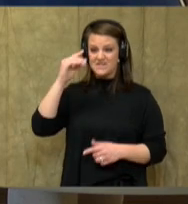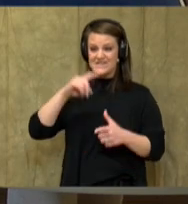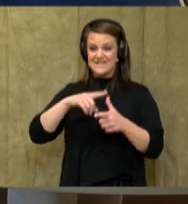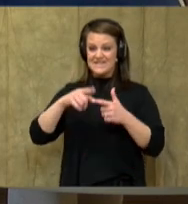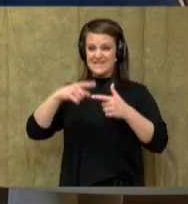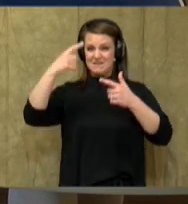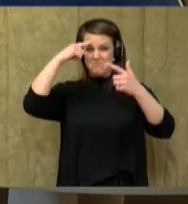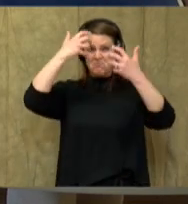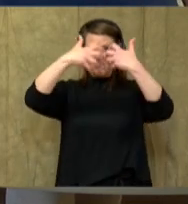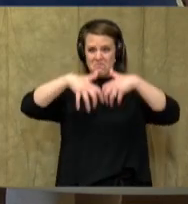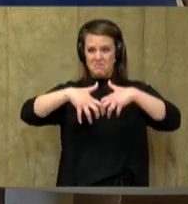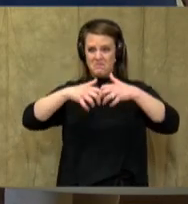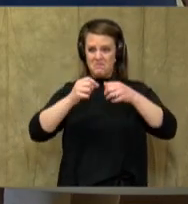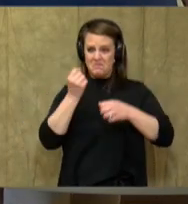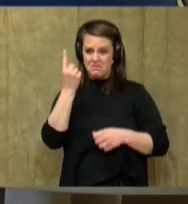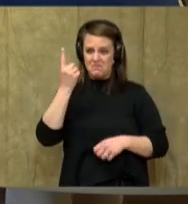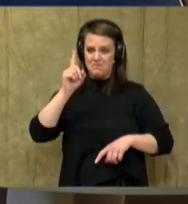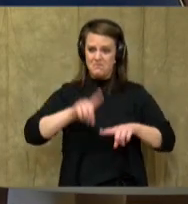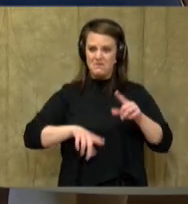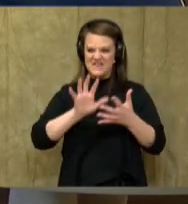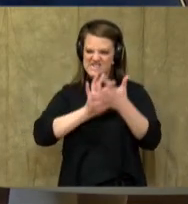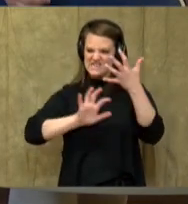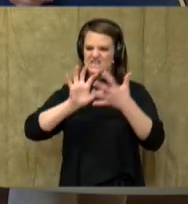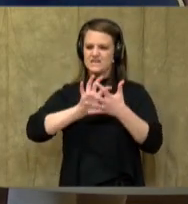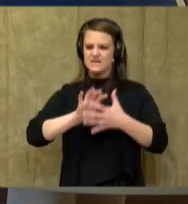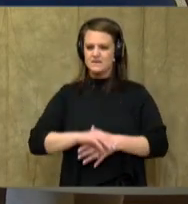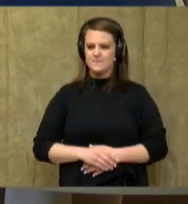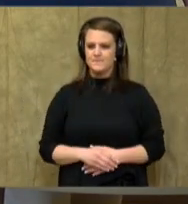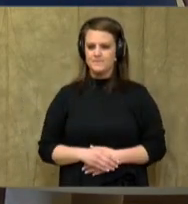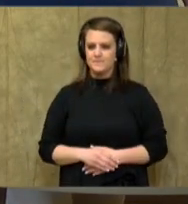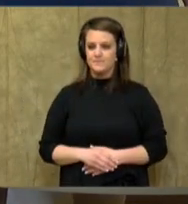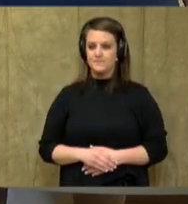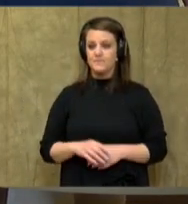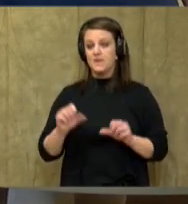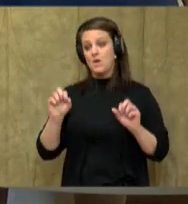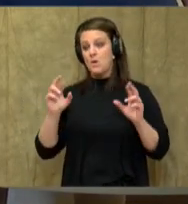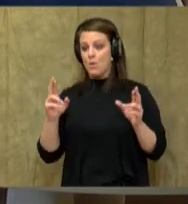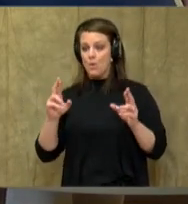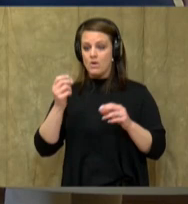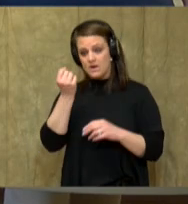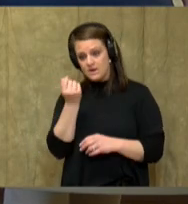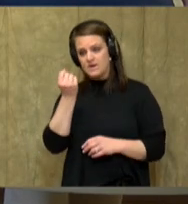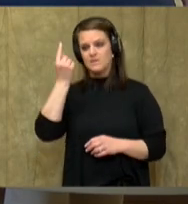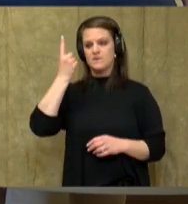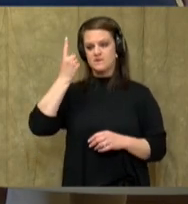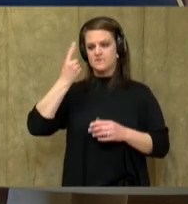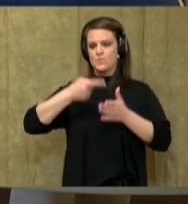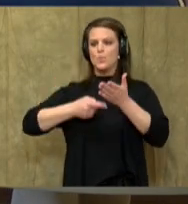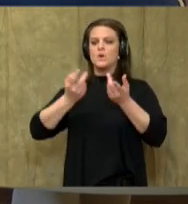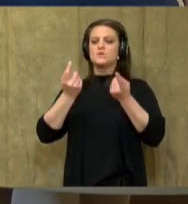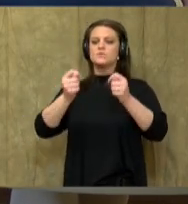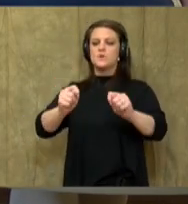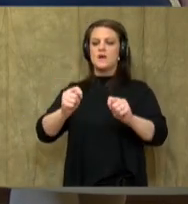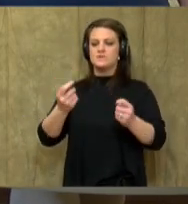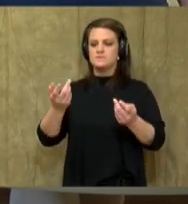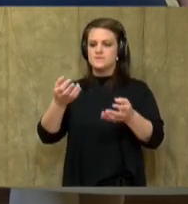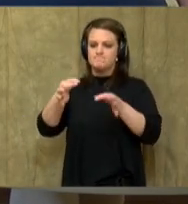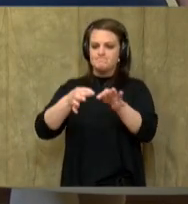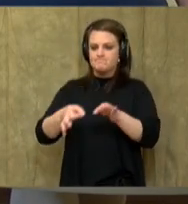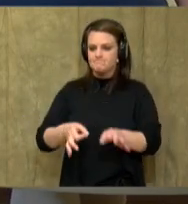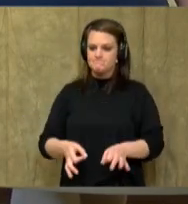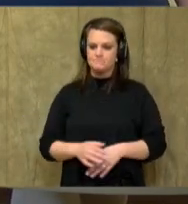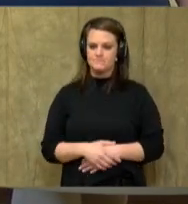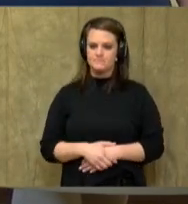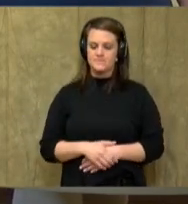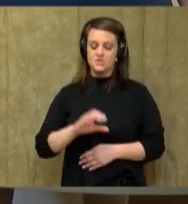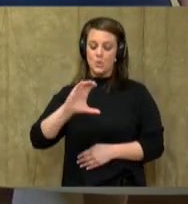break down our understanding of a topic. Or, in this case, comprehension of what it's trying to say. So, it